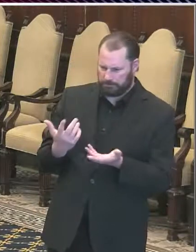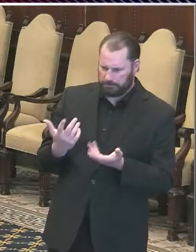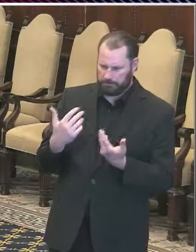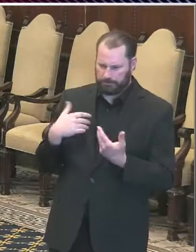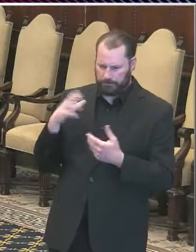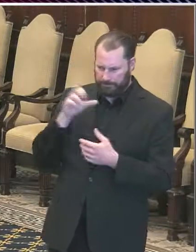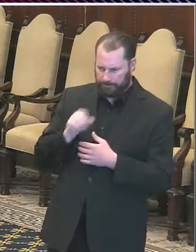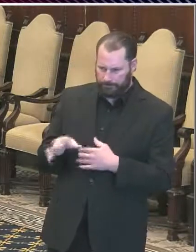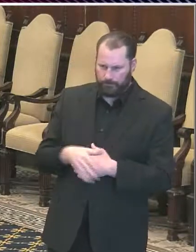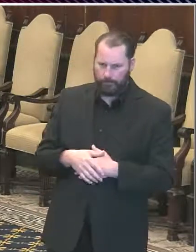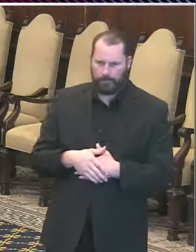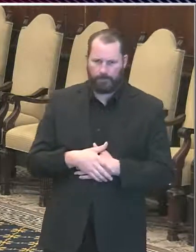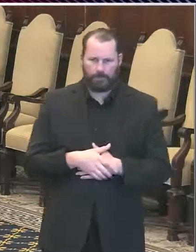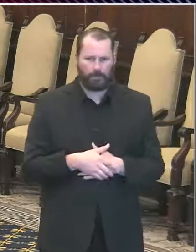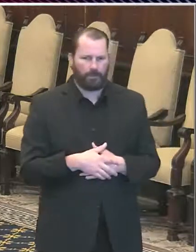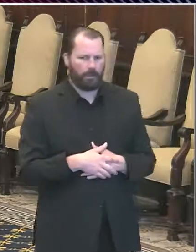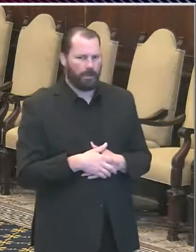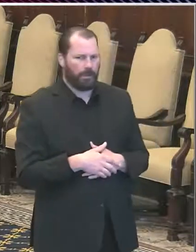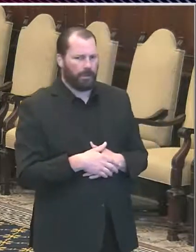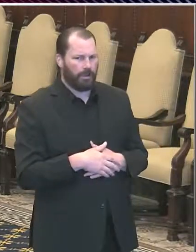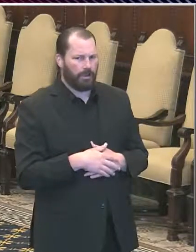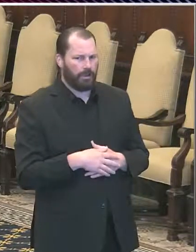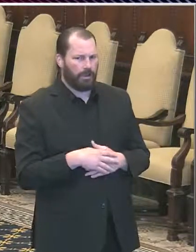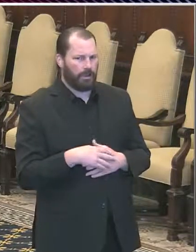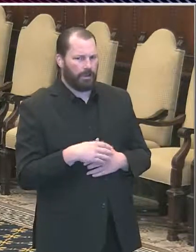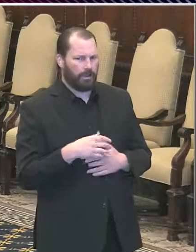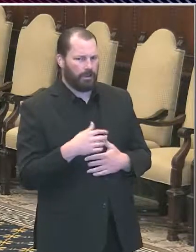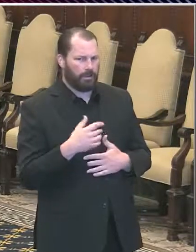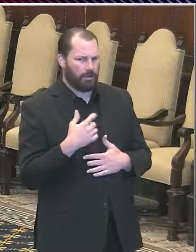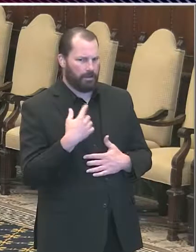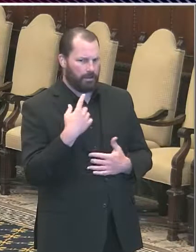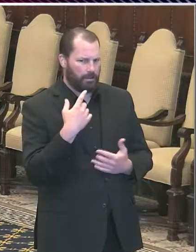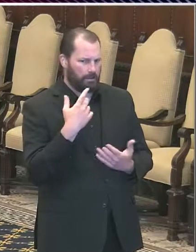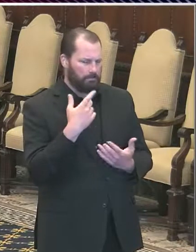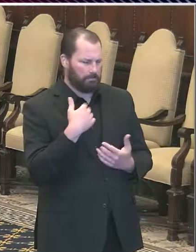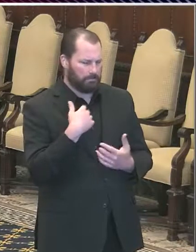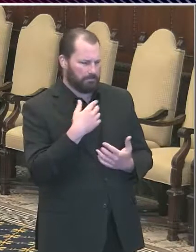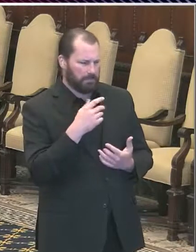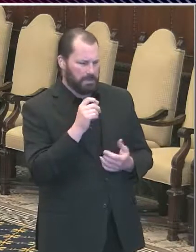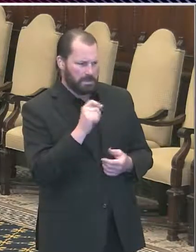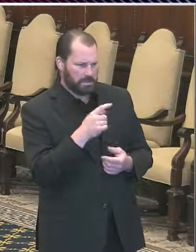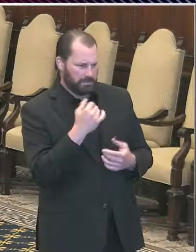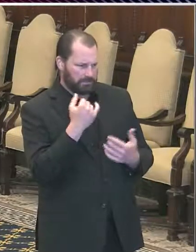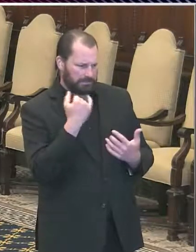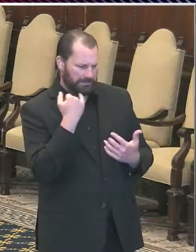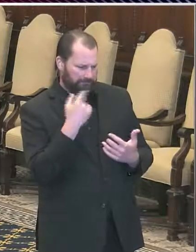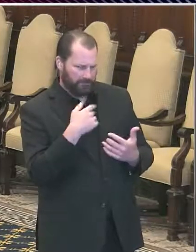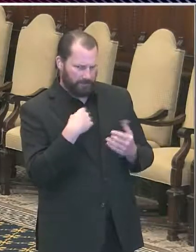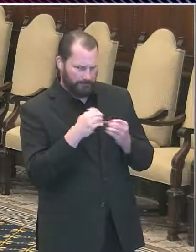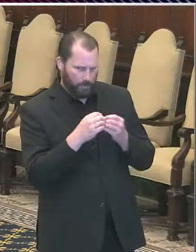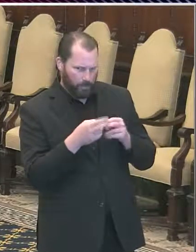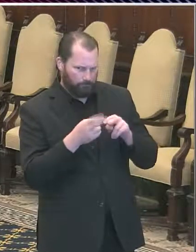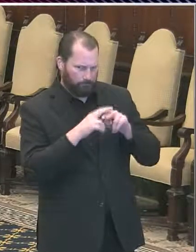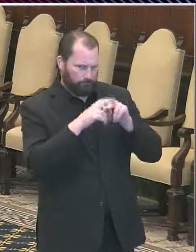I think he was asking if we've had any additional inmate deaths no we have not